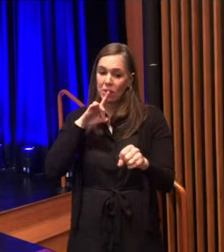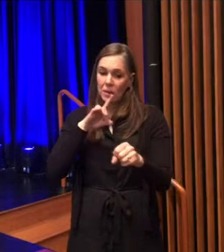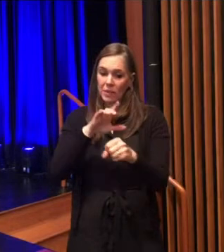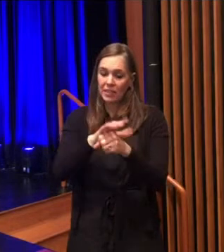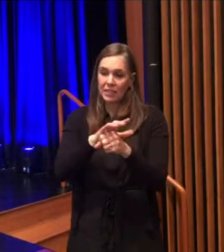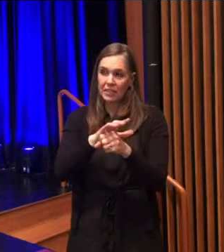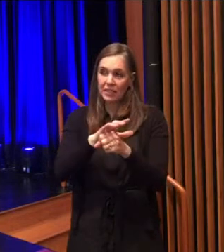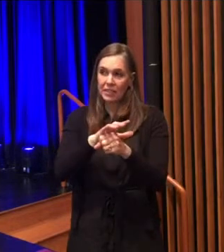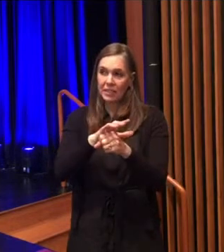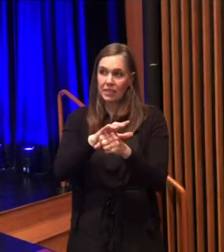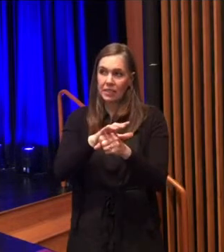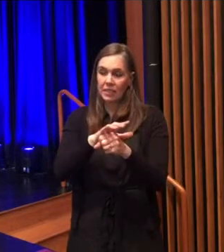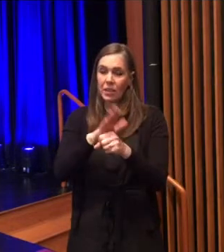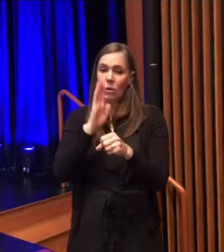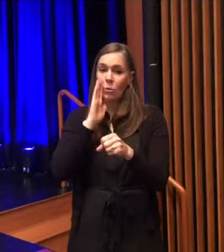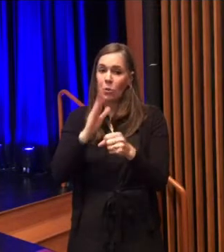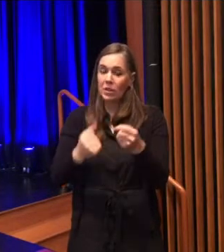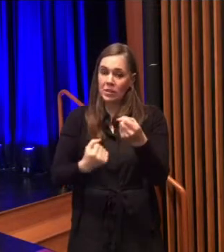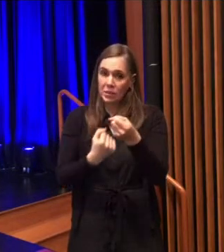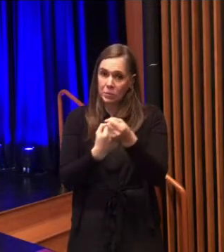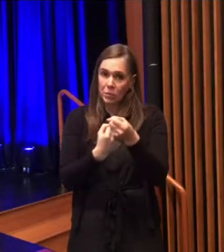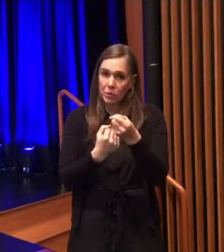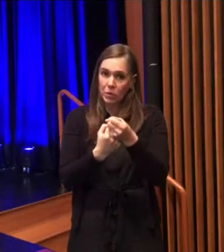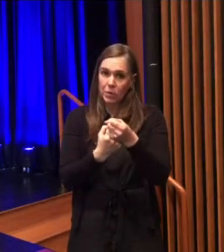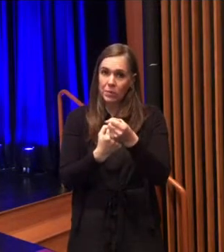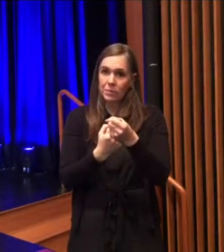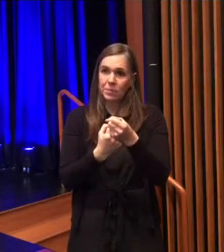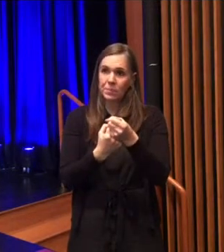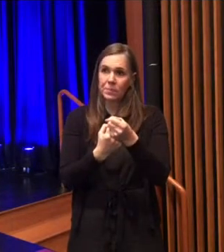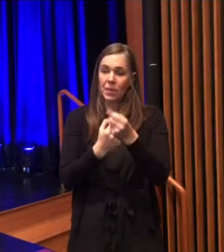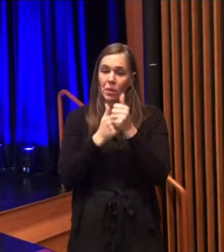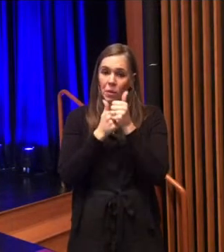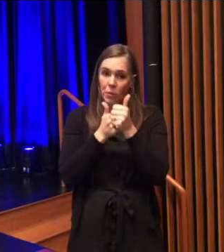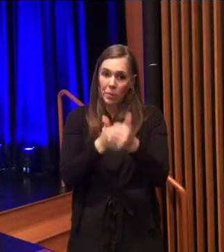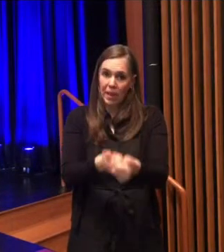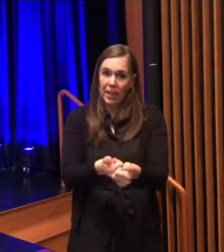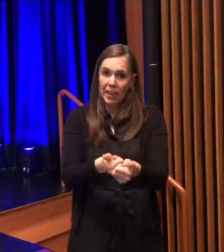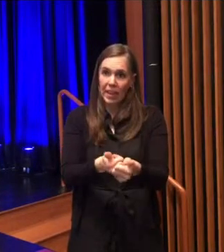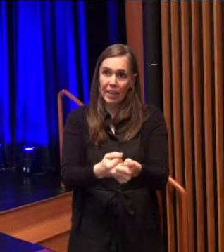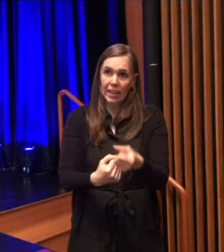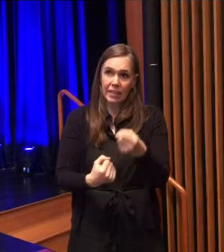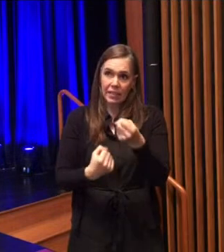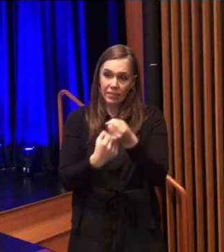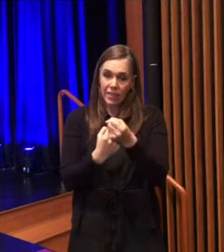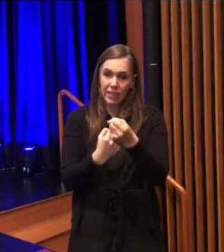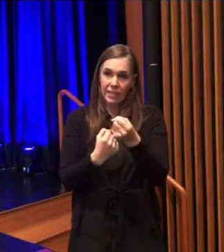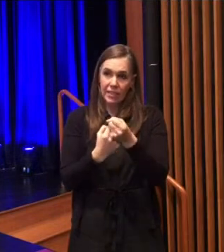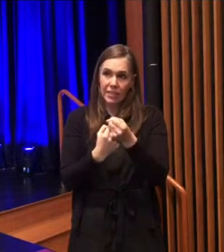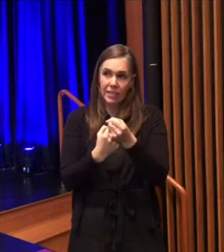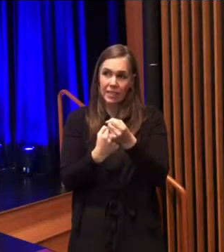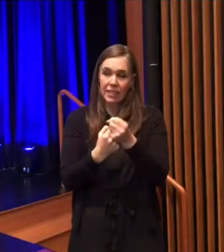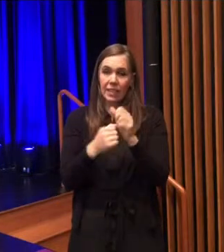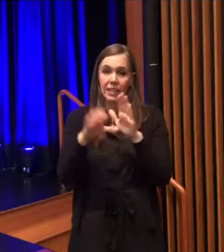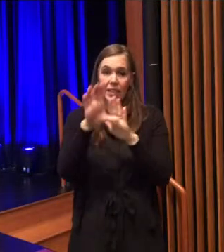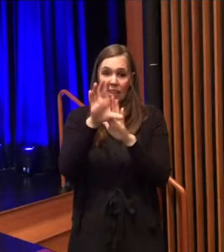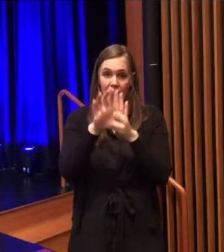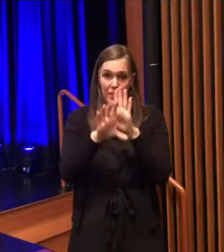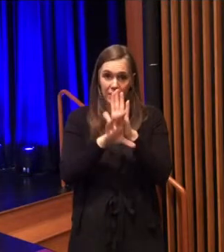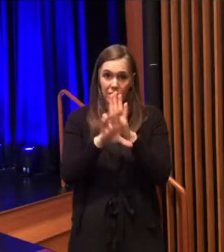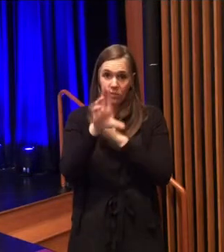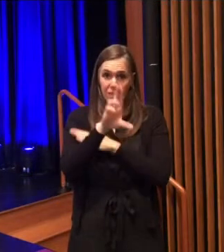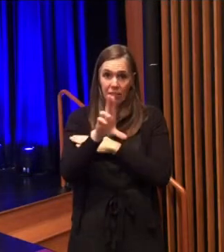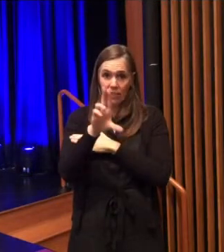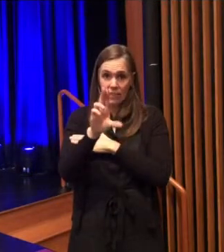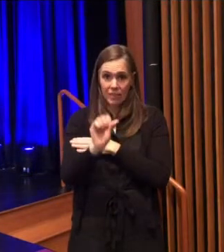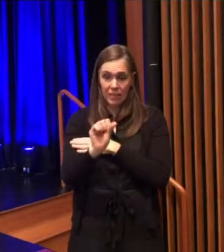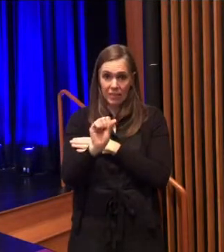swear do solemnly swear that i will support that i will support obey and defend obey and defend the constitution of the united